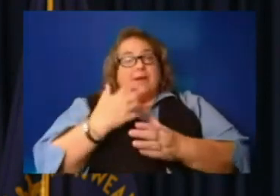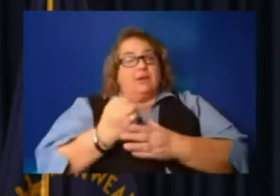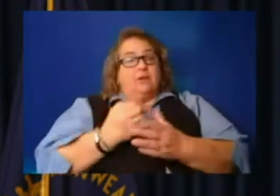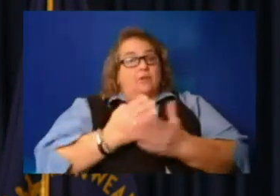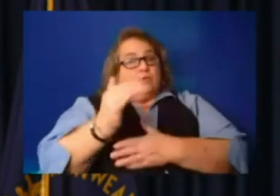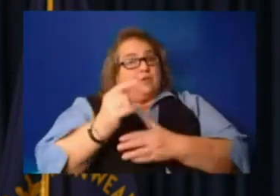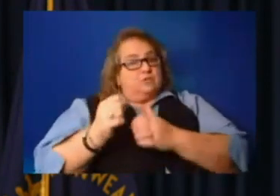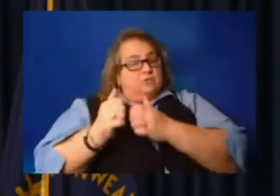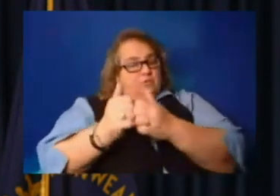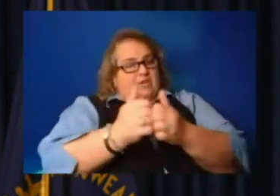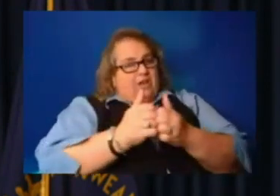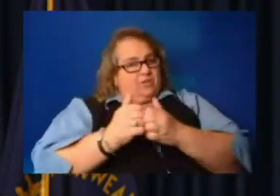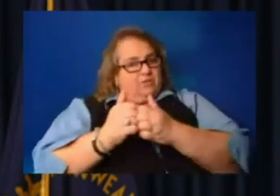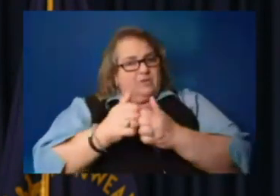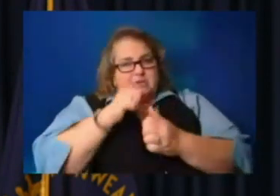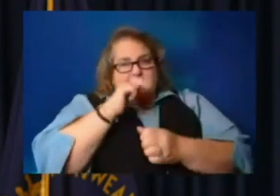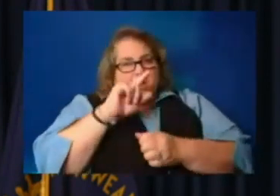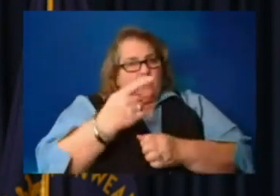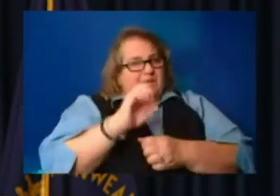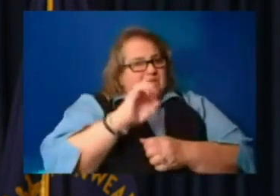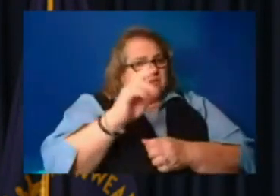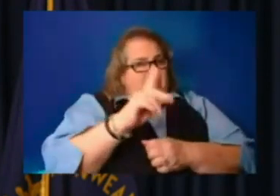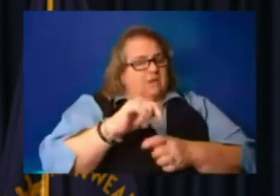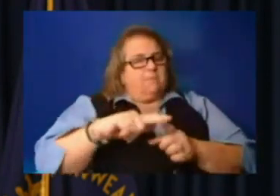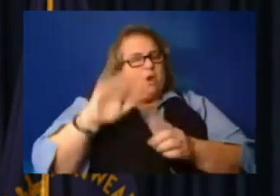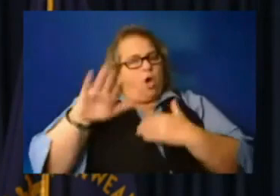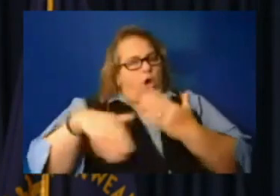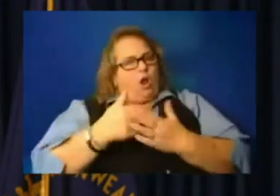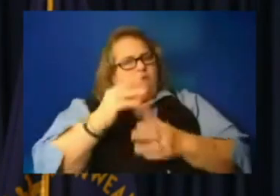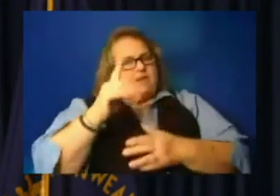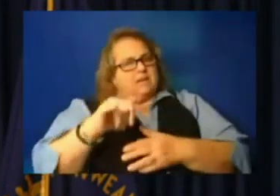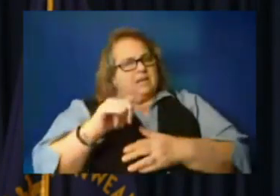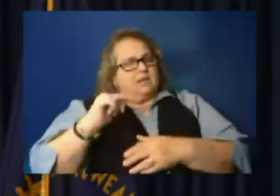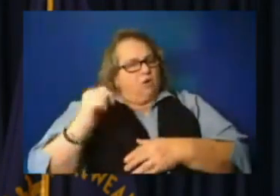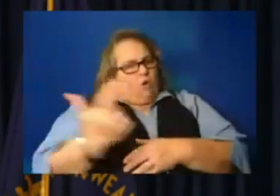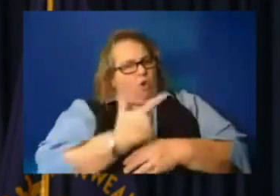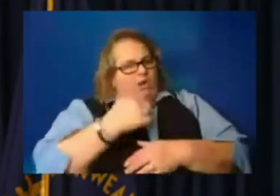eastern Kentucky, all of Kentucky, every single one of us. Thank you.